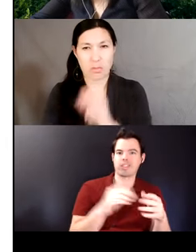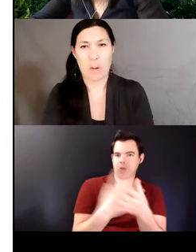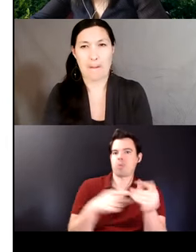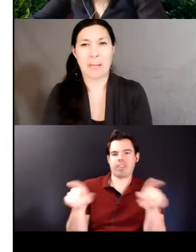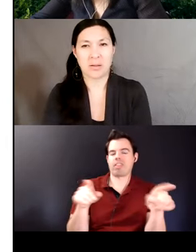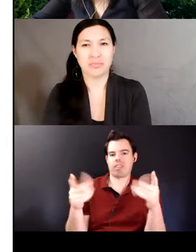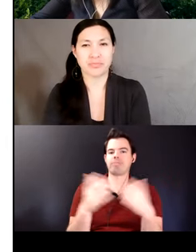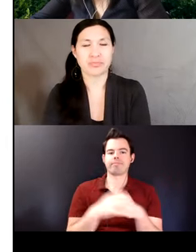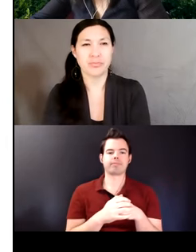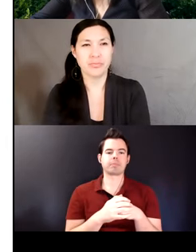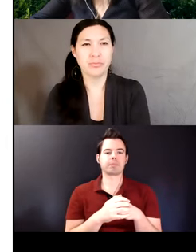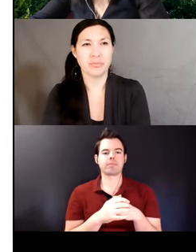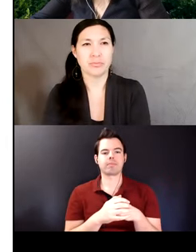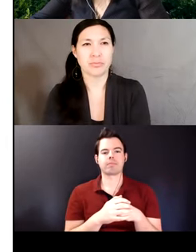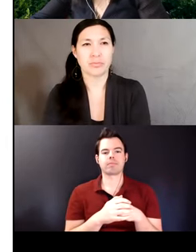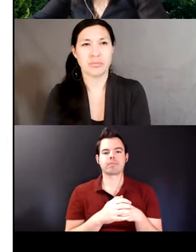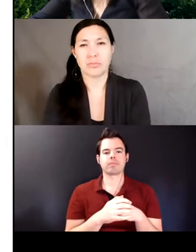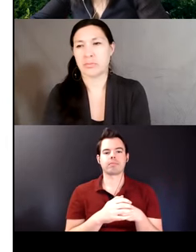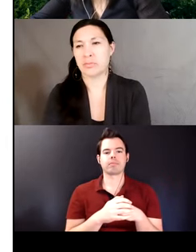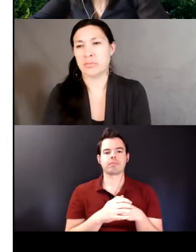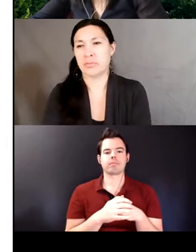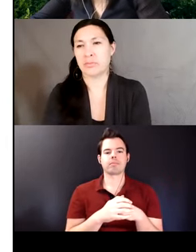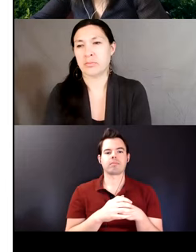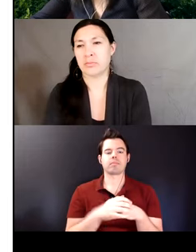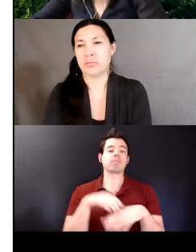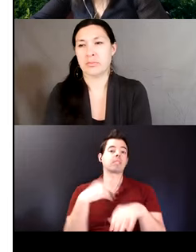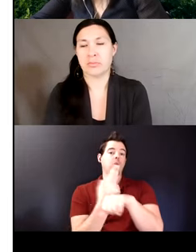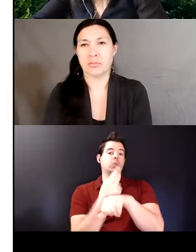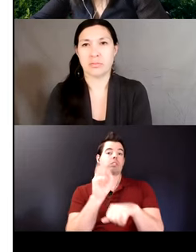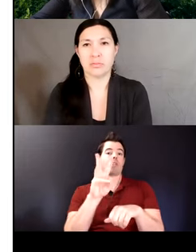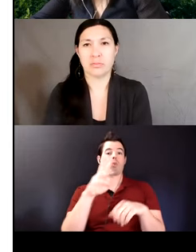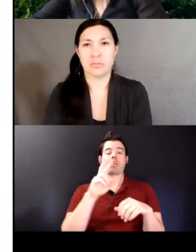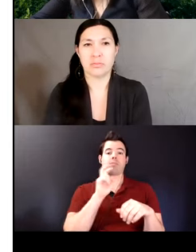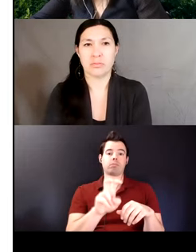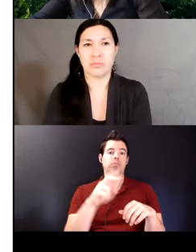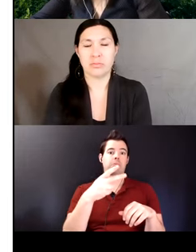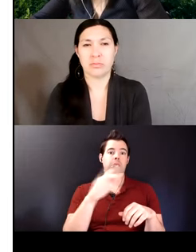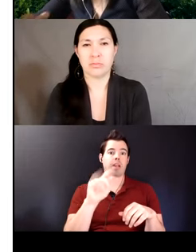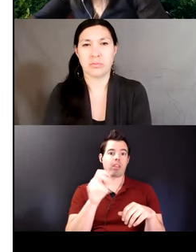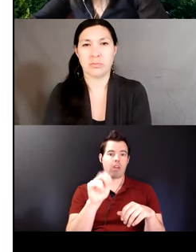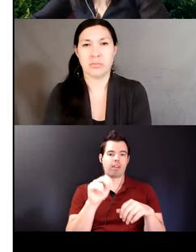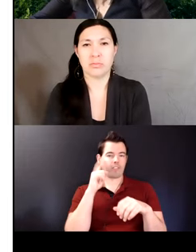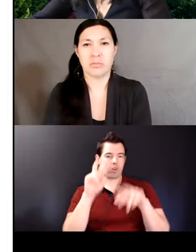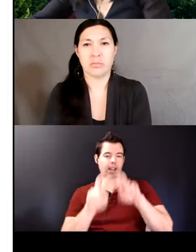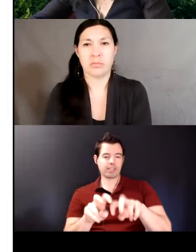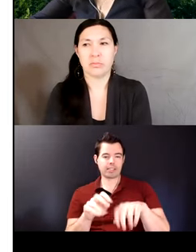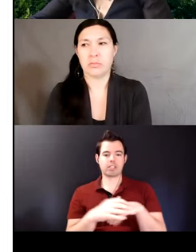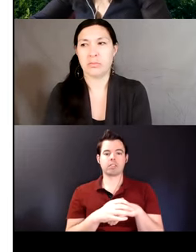the corpus using python I separated the suffix strings to make the corpus the counts